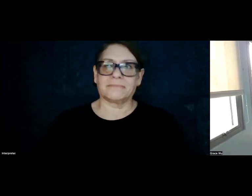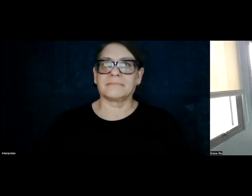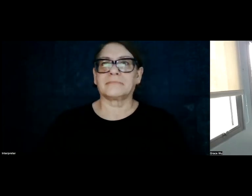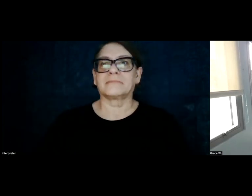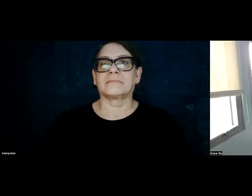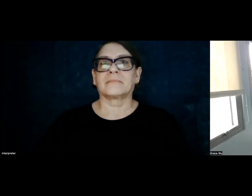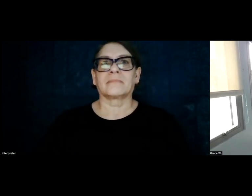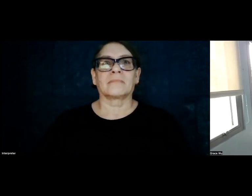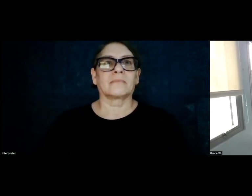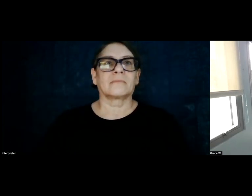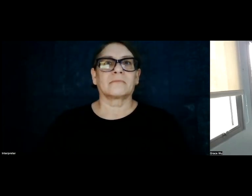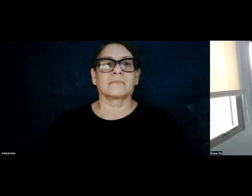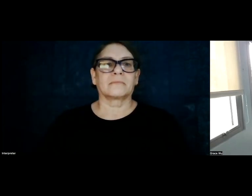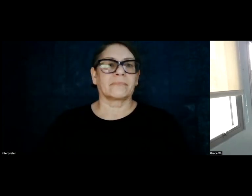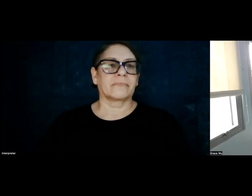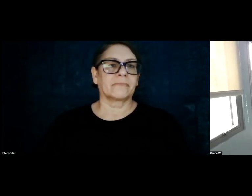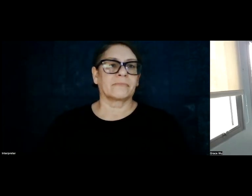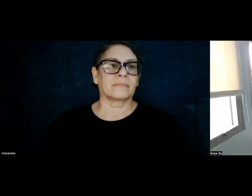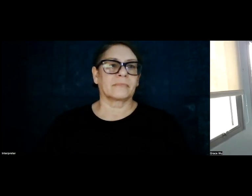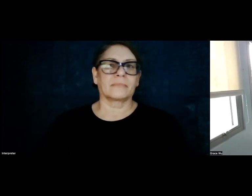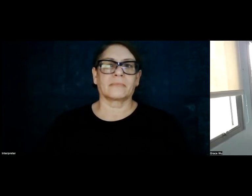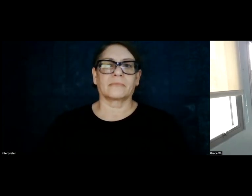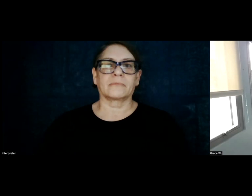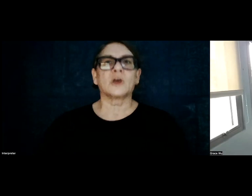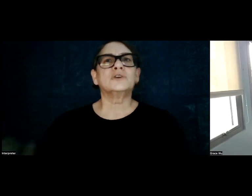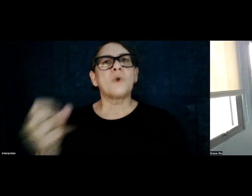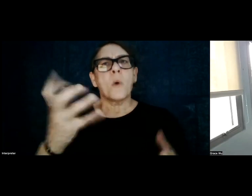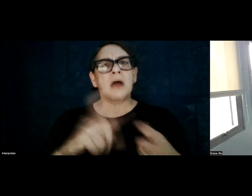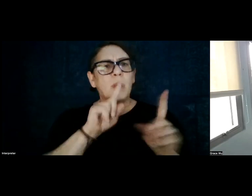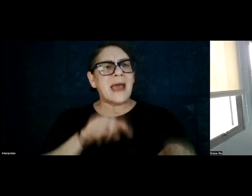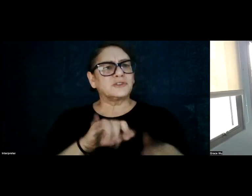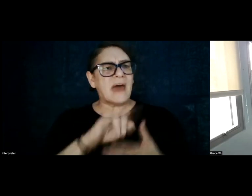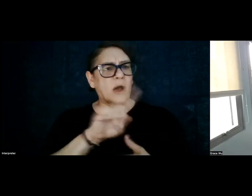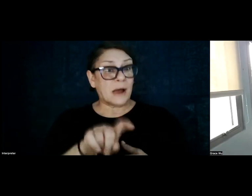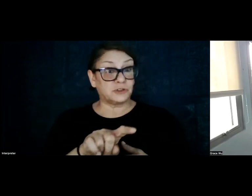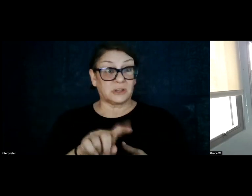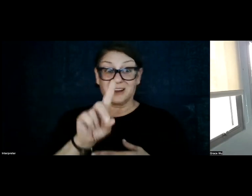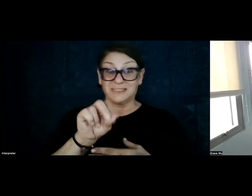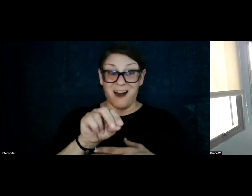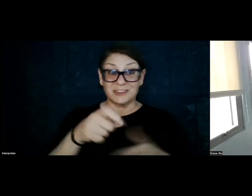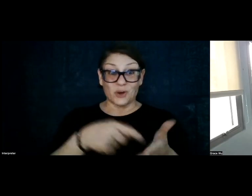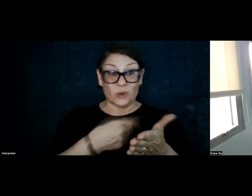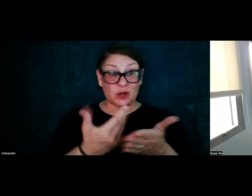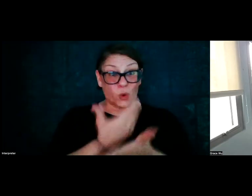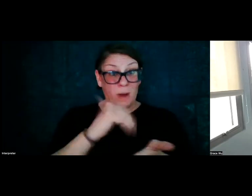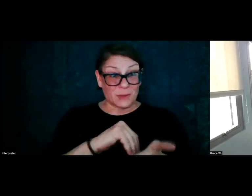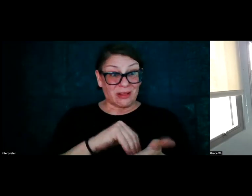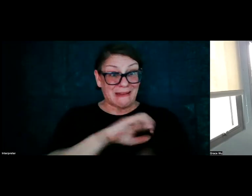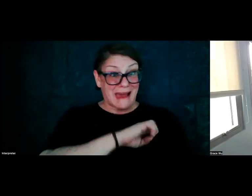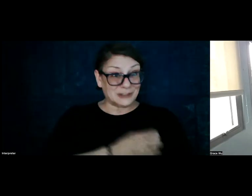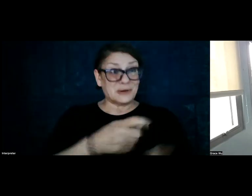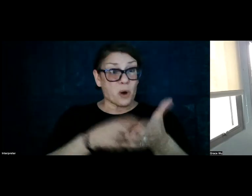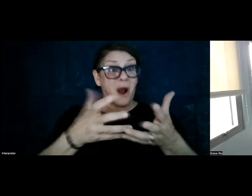motivate the work by answering this question. Does renewable energy require vast amounts of land?